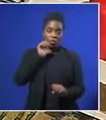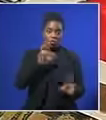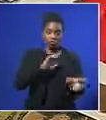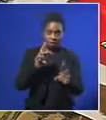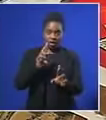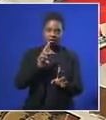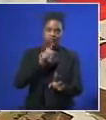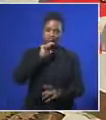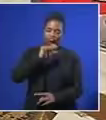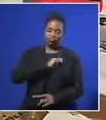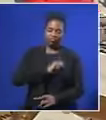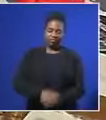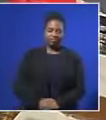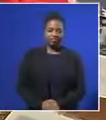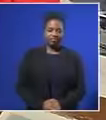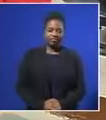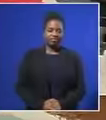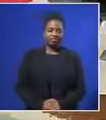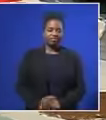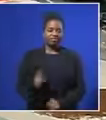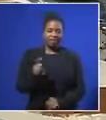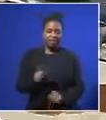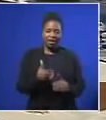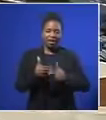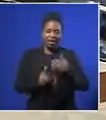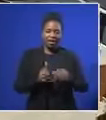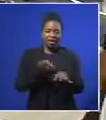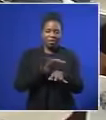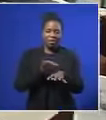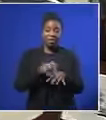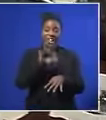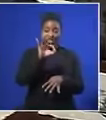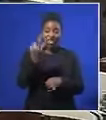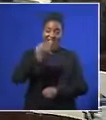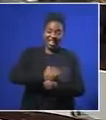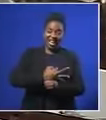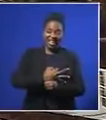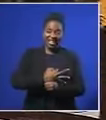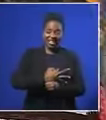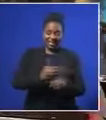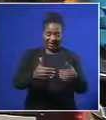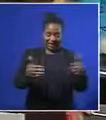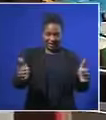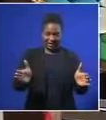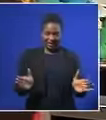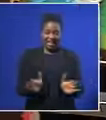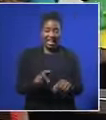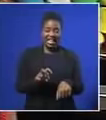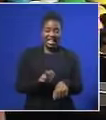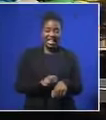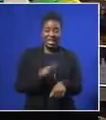truth. It's been a painstaking process. The cake took three days to bake and needed about 116